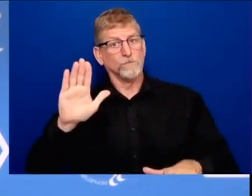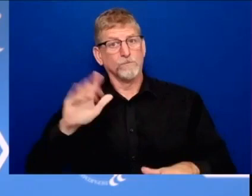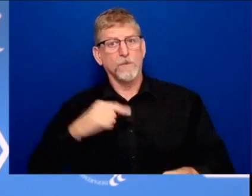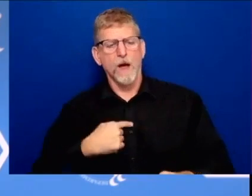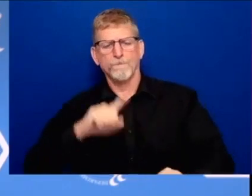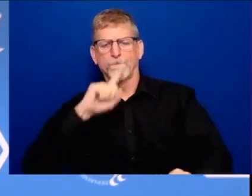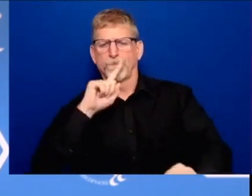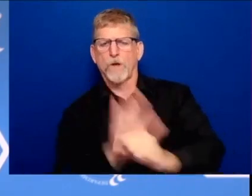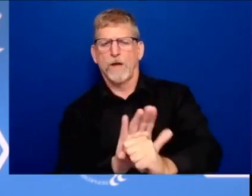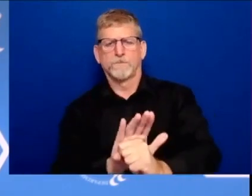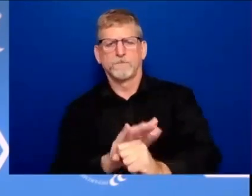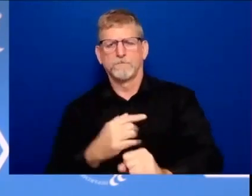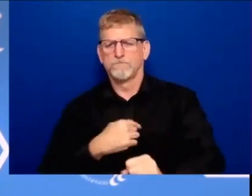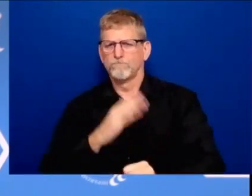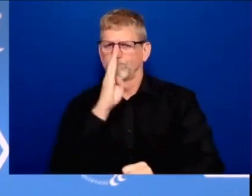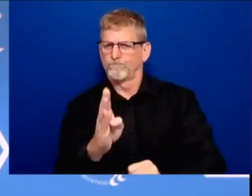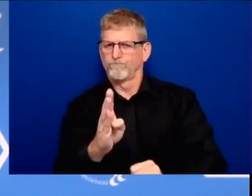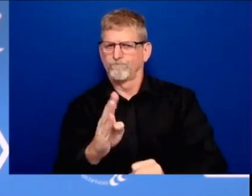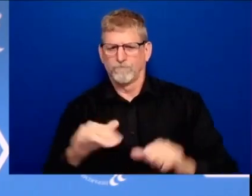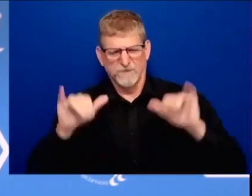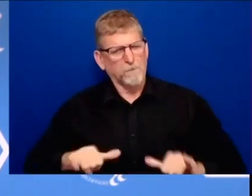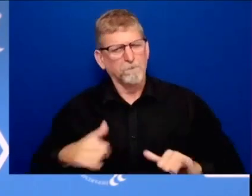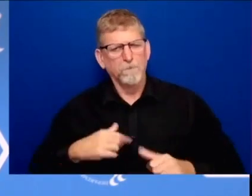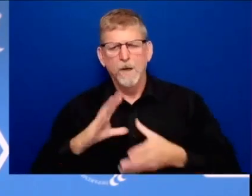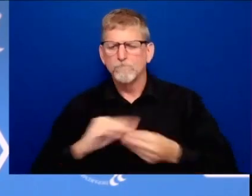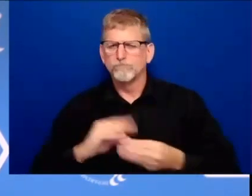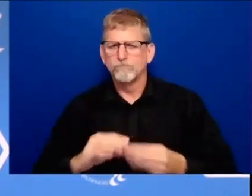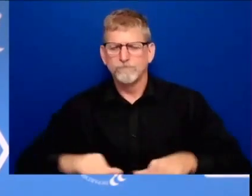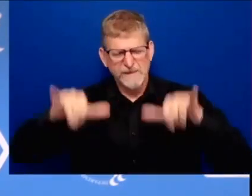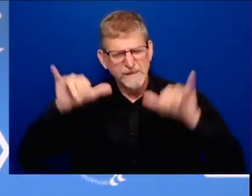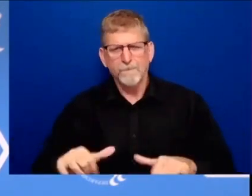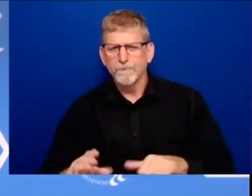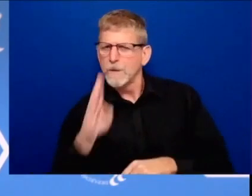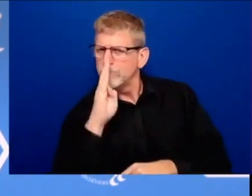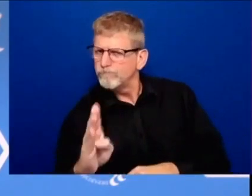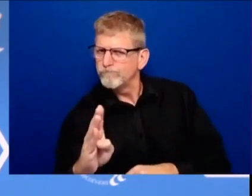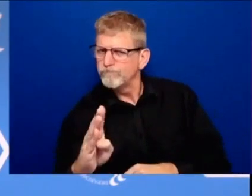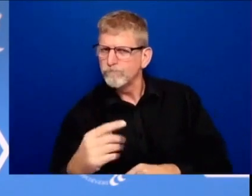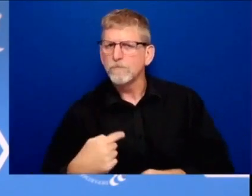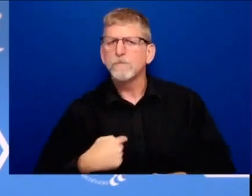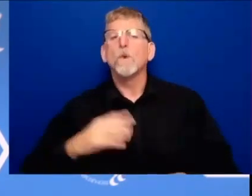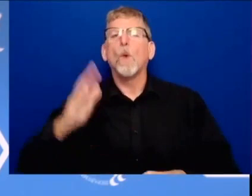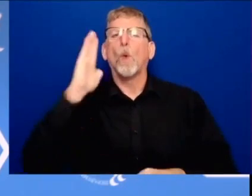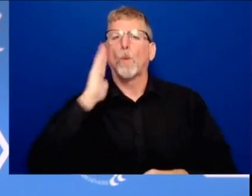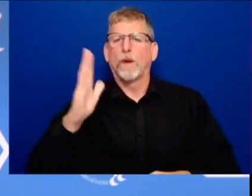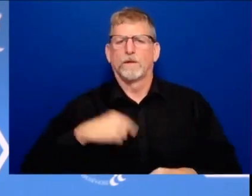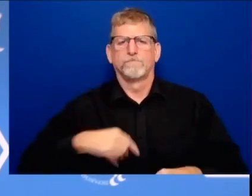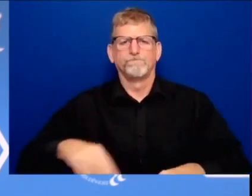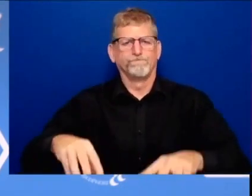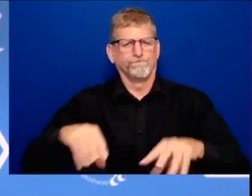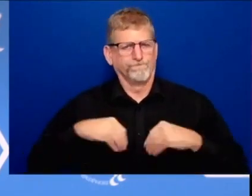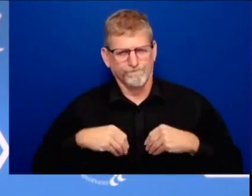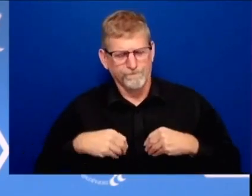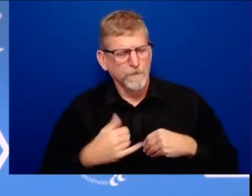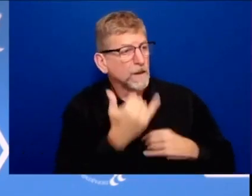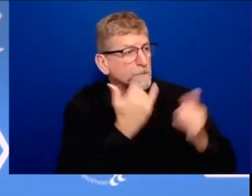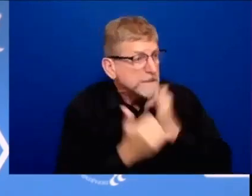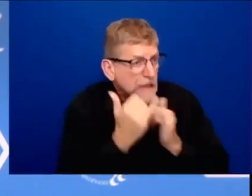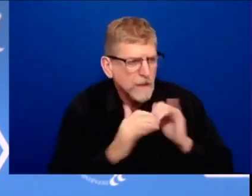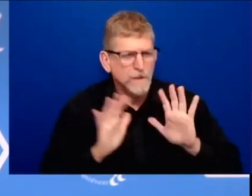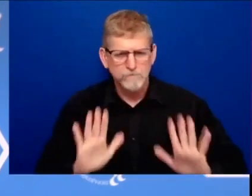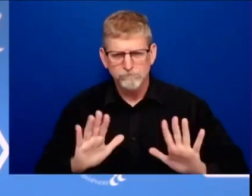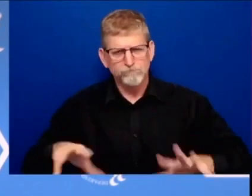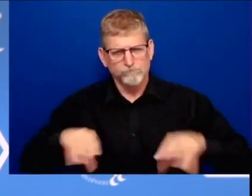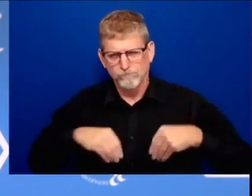i will not walk away when we make a mistake i'll acknowledge it and tell you the truth we started on day one